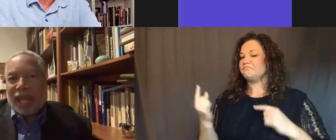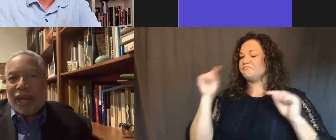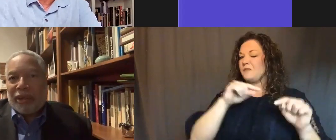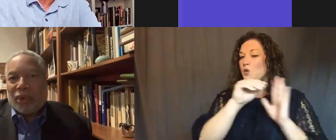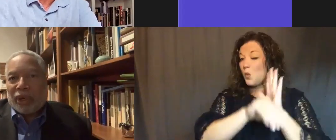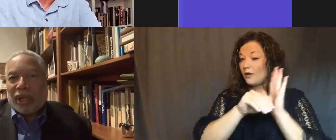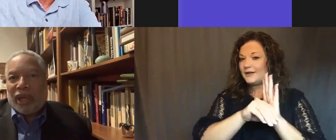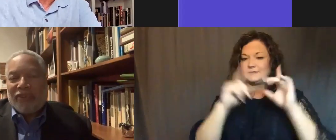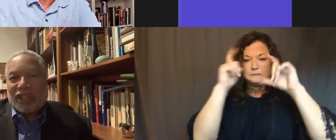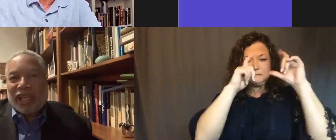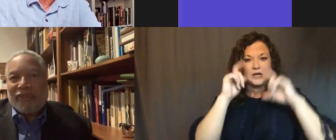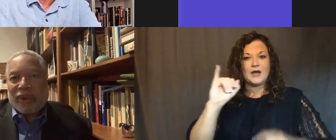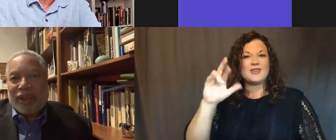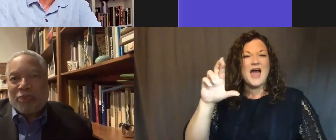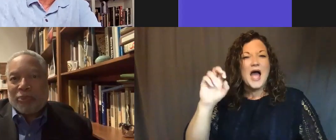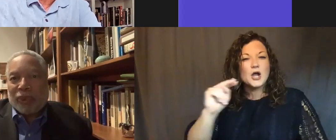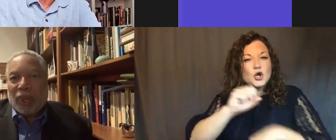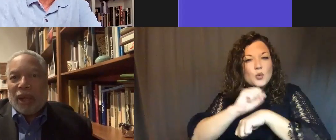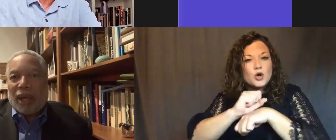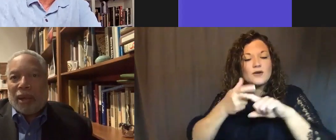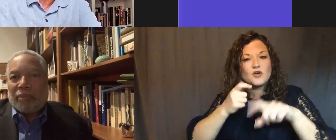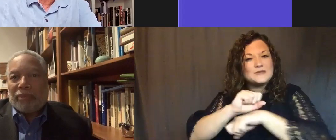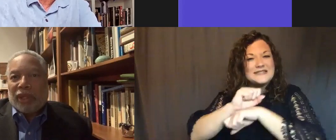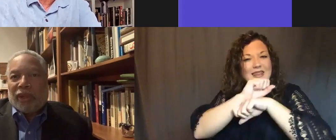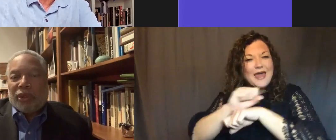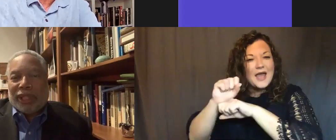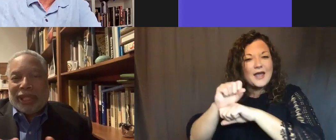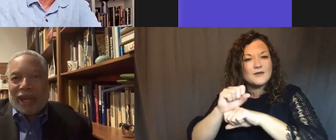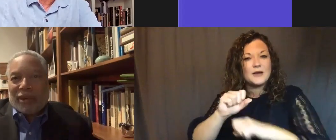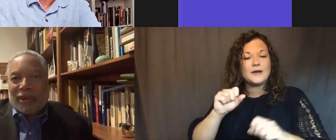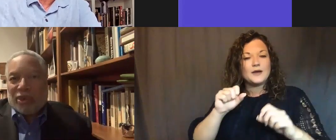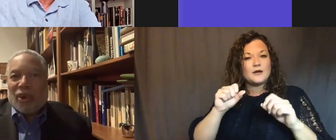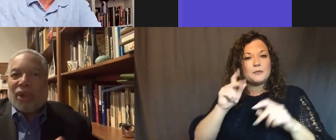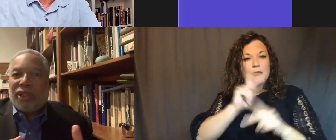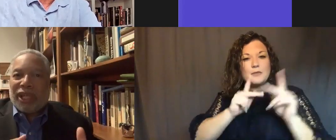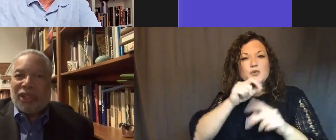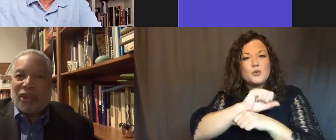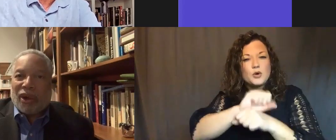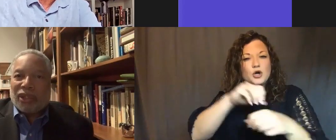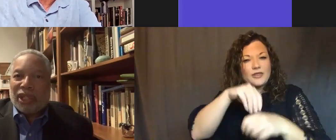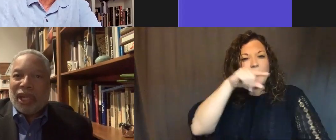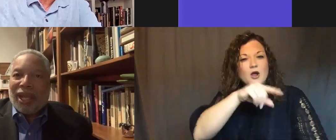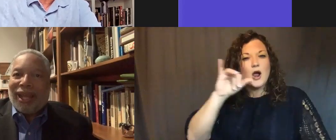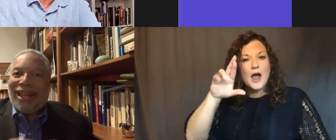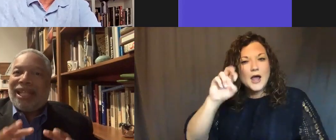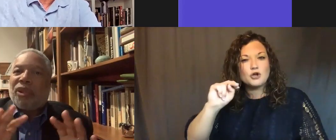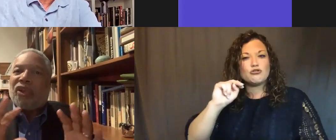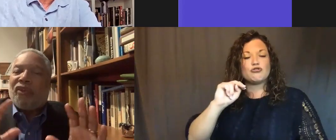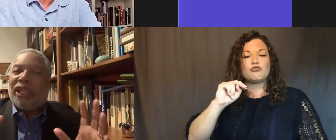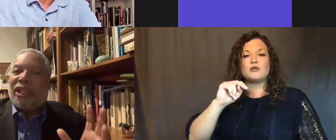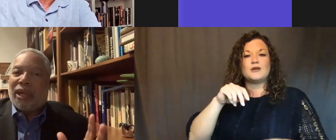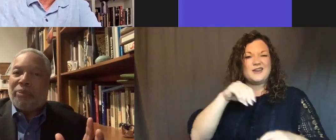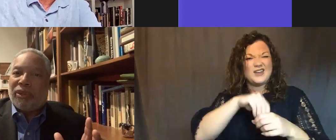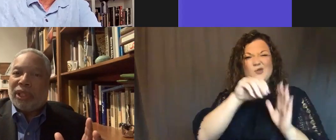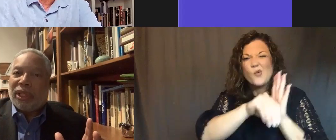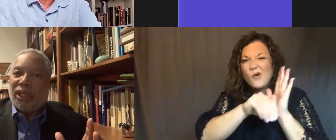of the iron work of enslaved craft people who did the iron work in New Orleans and in Charleston. And that's what's